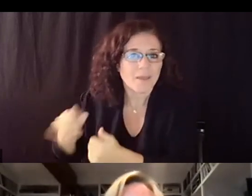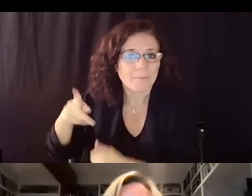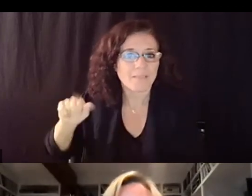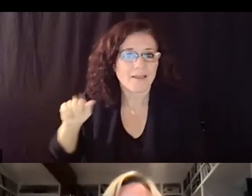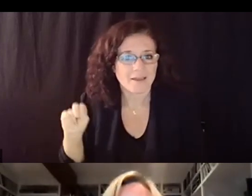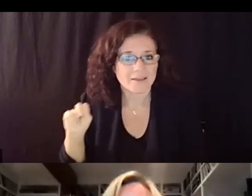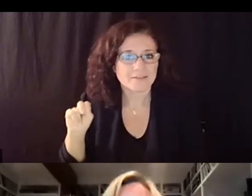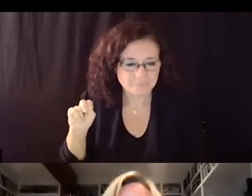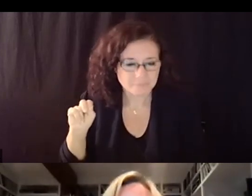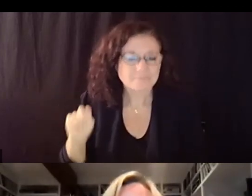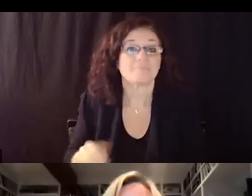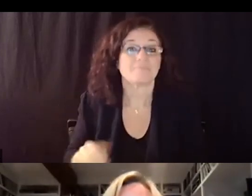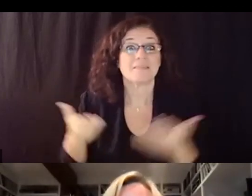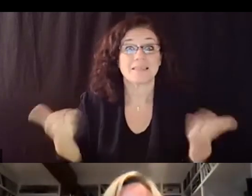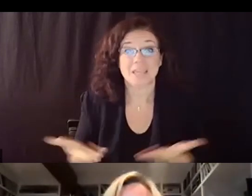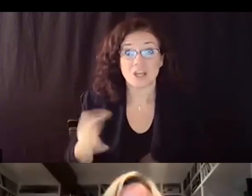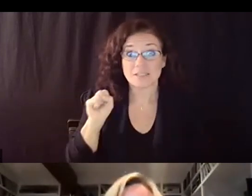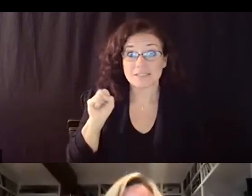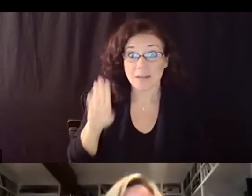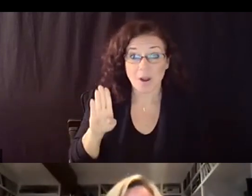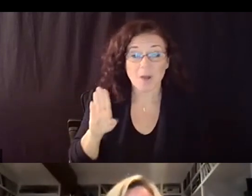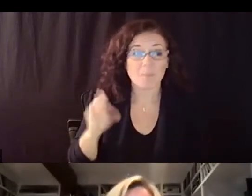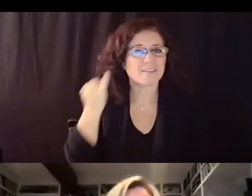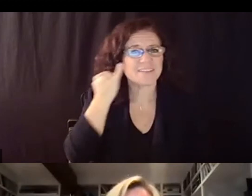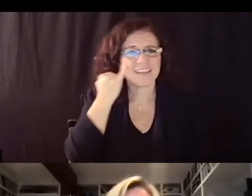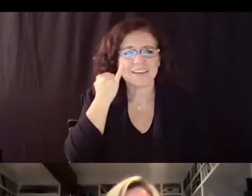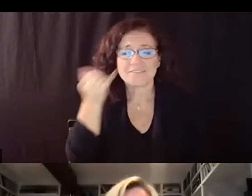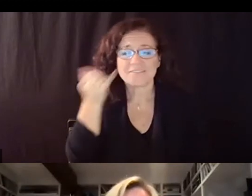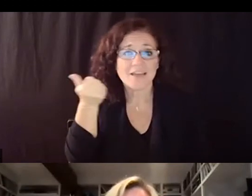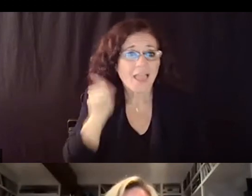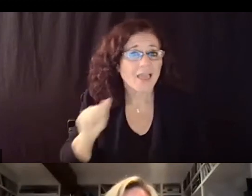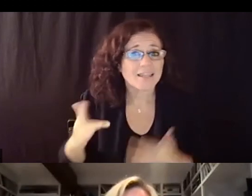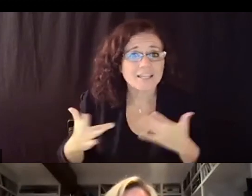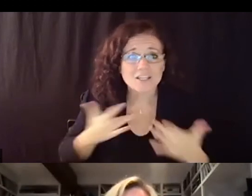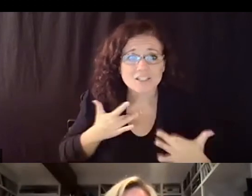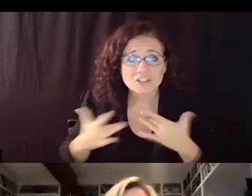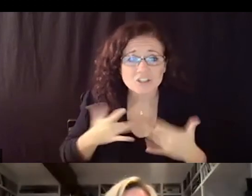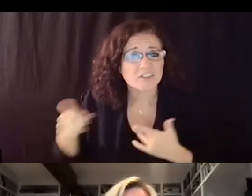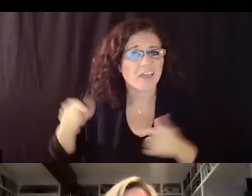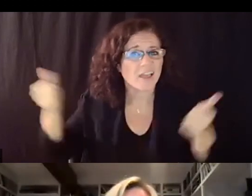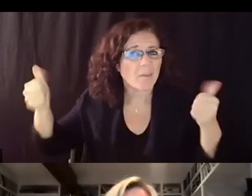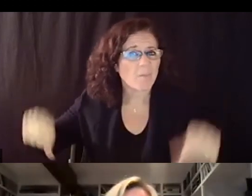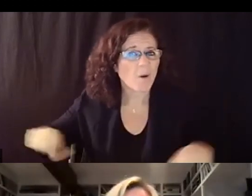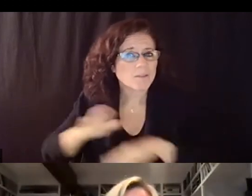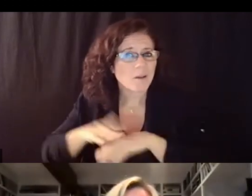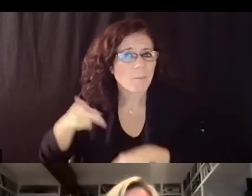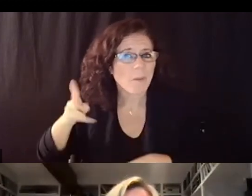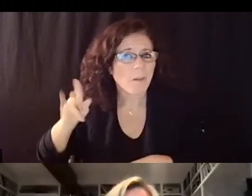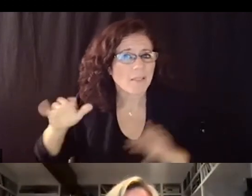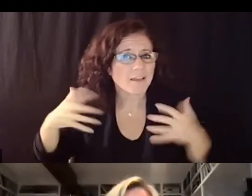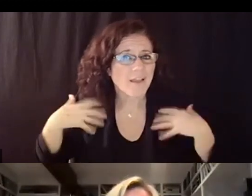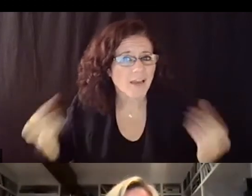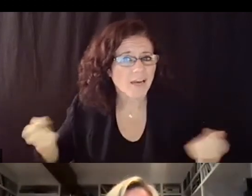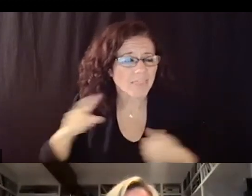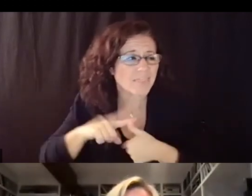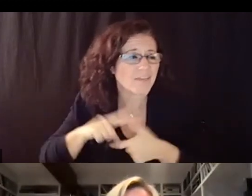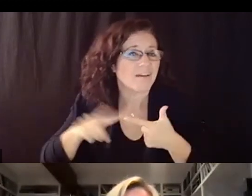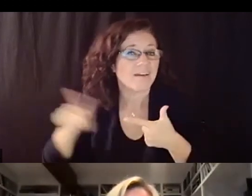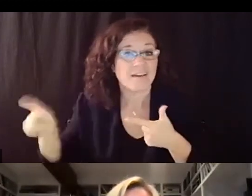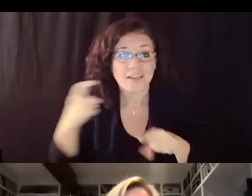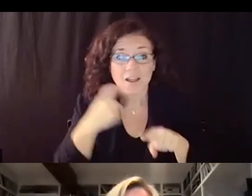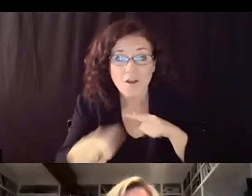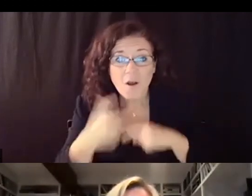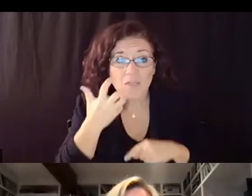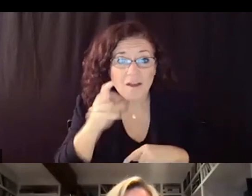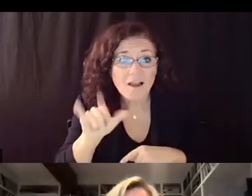anyone in the community they can put it on the public health website they can make a phone call any concerns about any